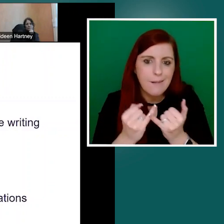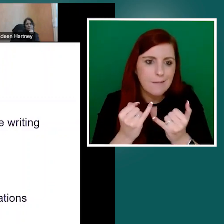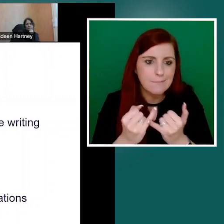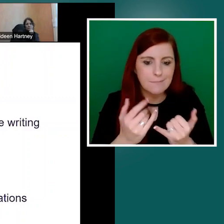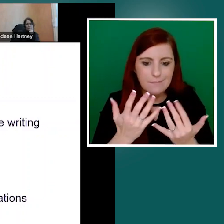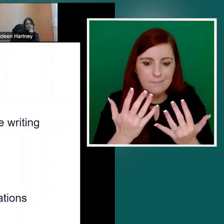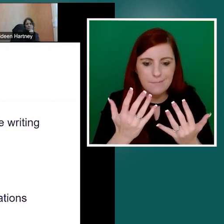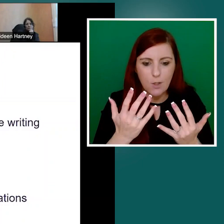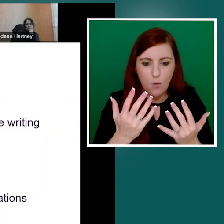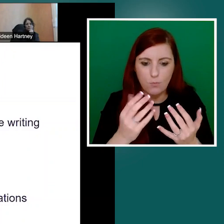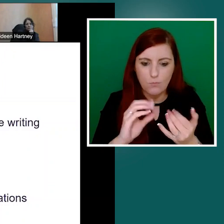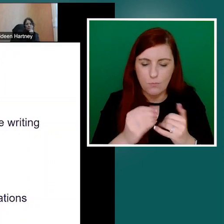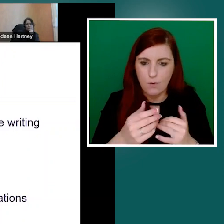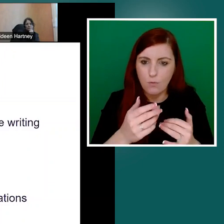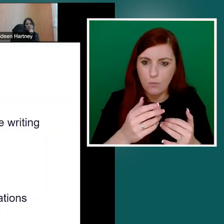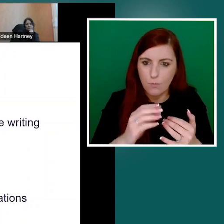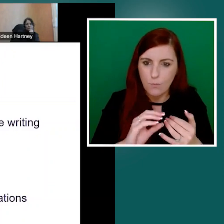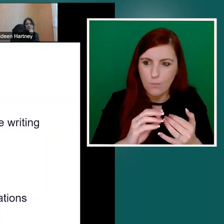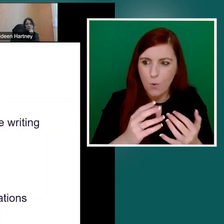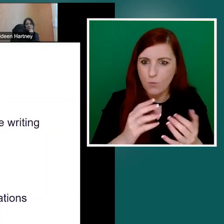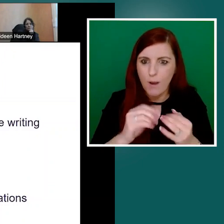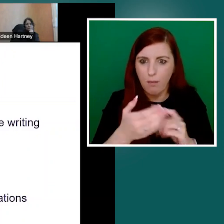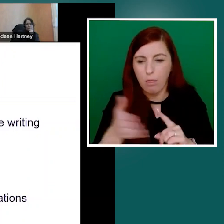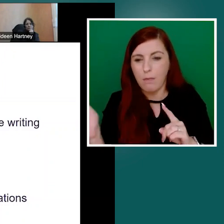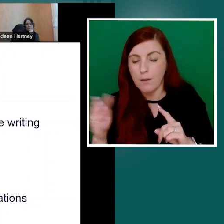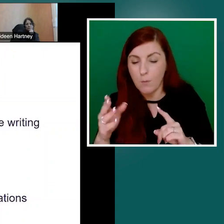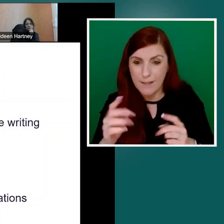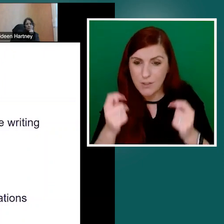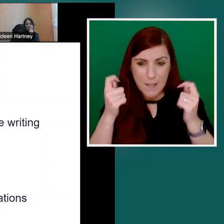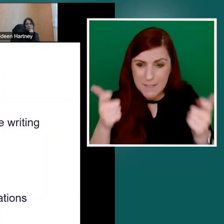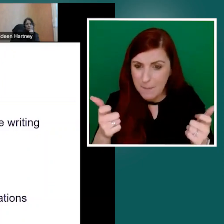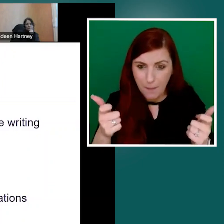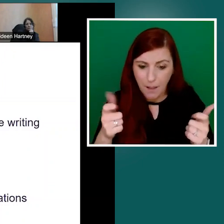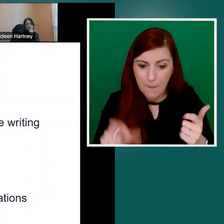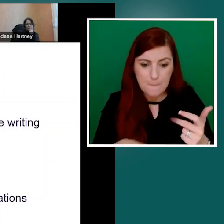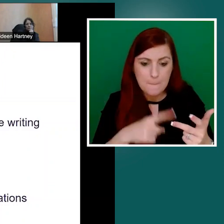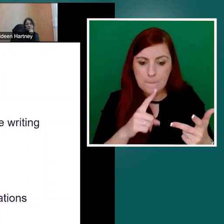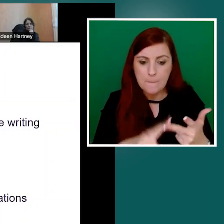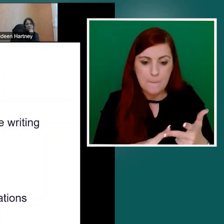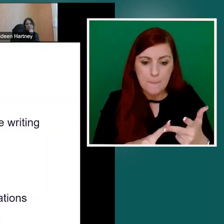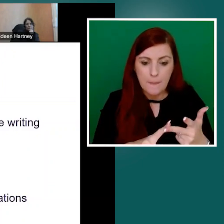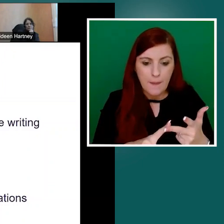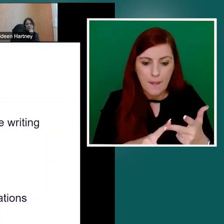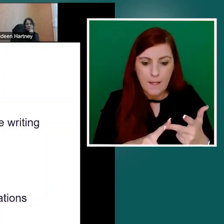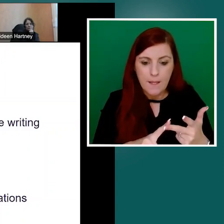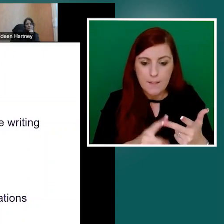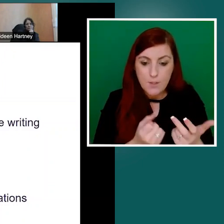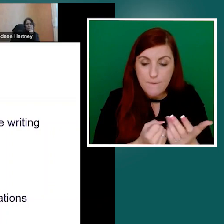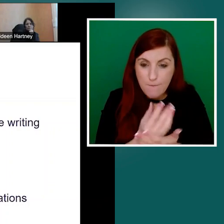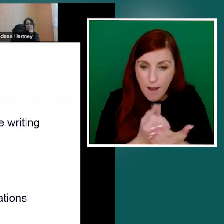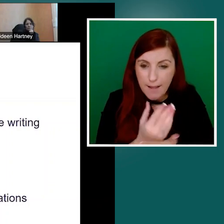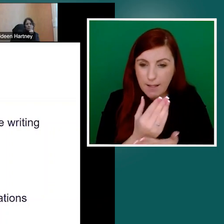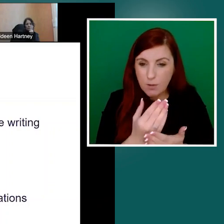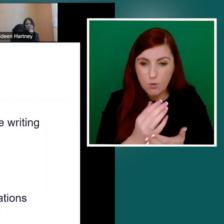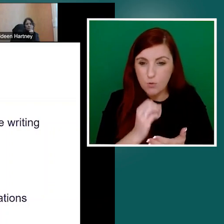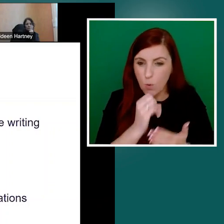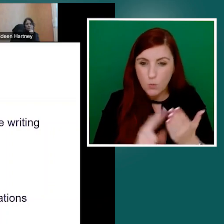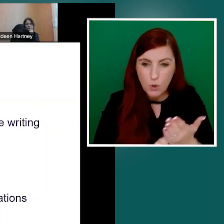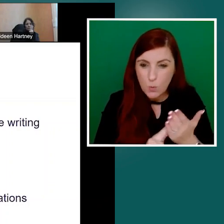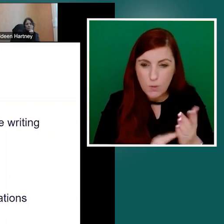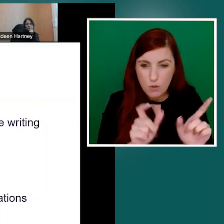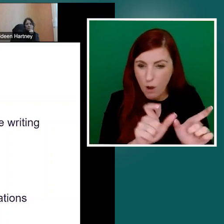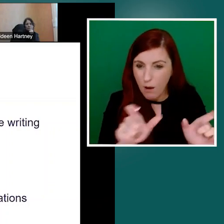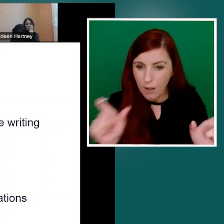Define or spell out unavoidable jargon and abbreviations and keep sentences to an average of 15 to 20 words.